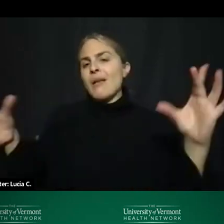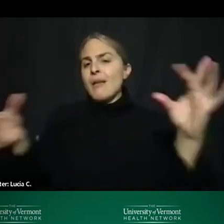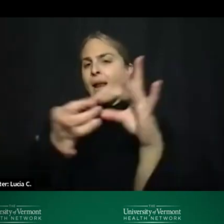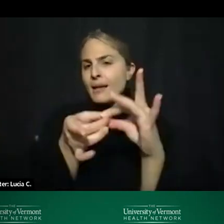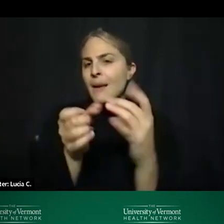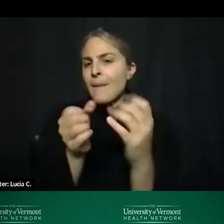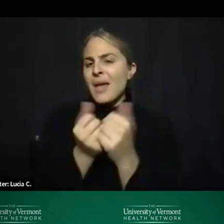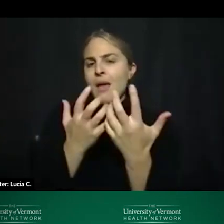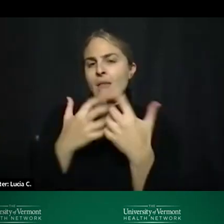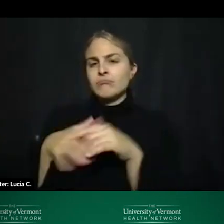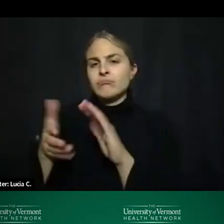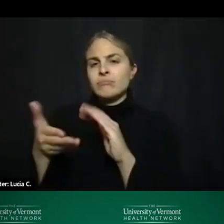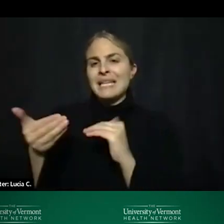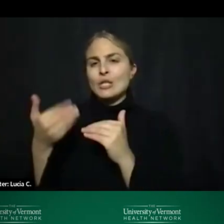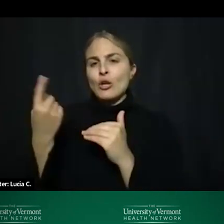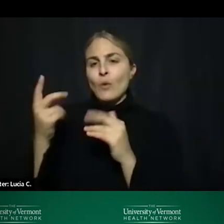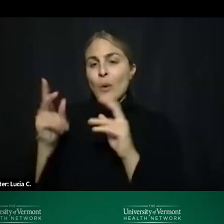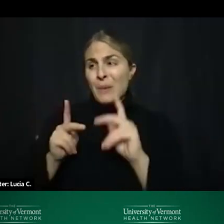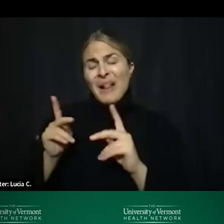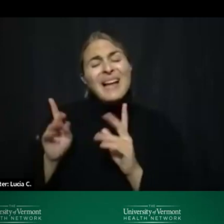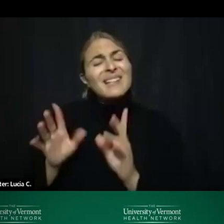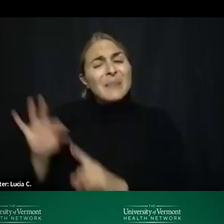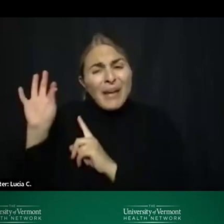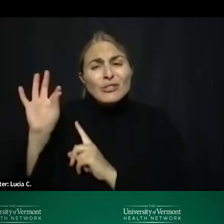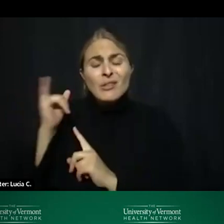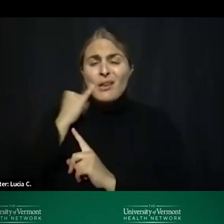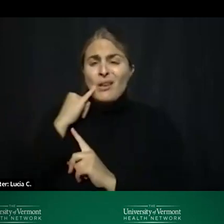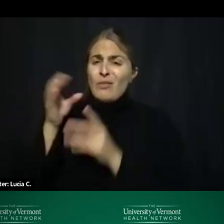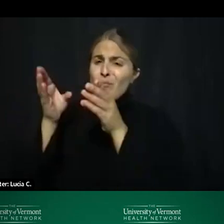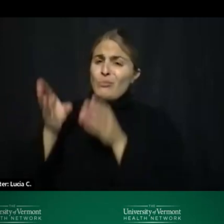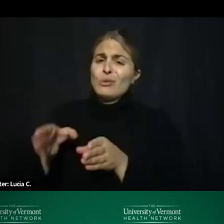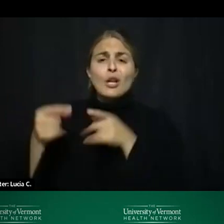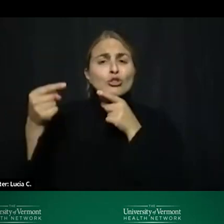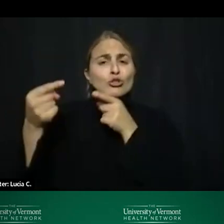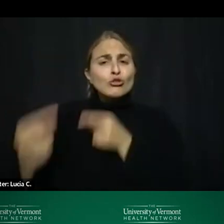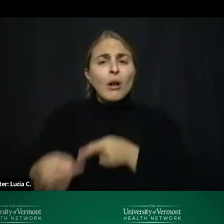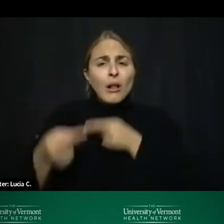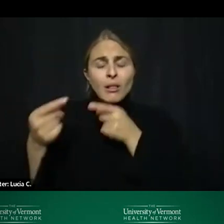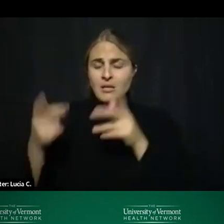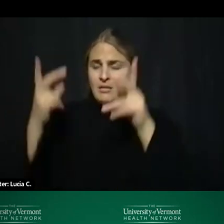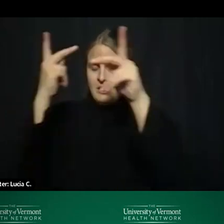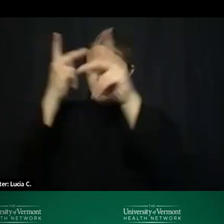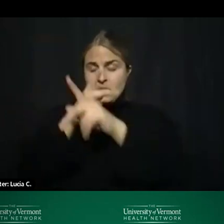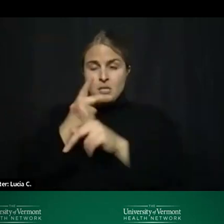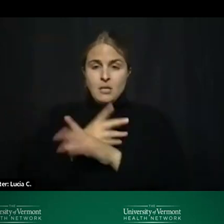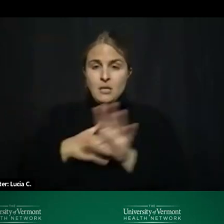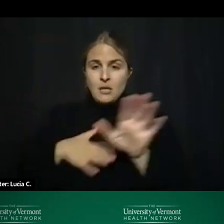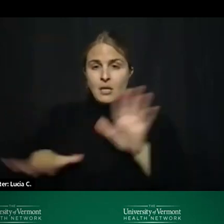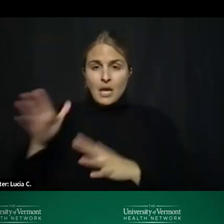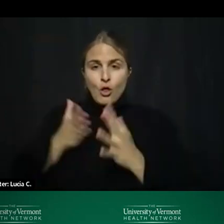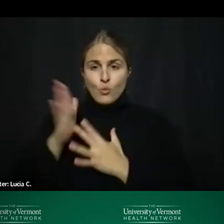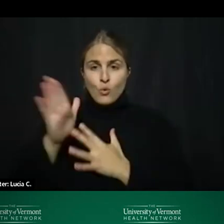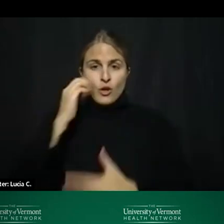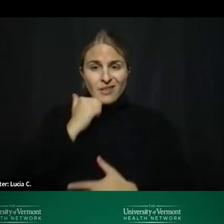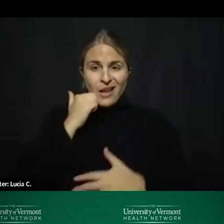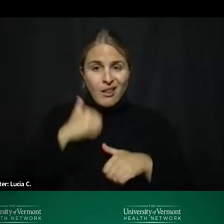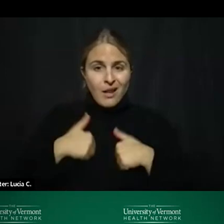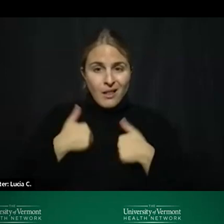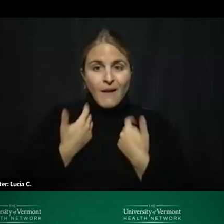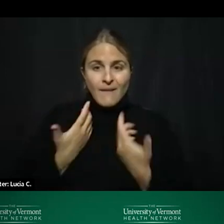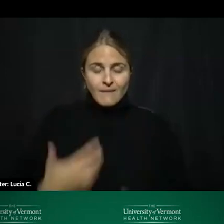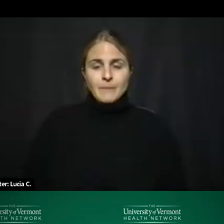especially when they're in a position where maybe they're having difficulty navigating their own day-to-day uh living